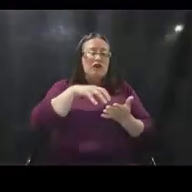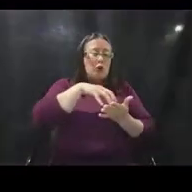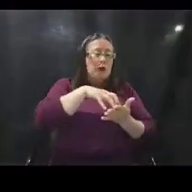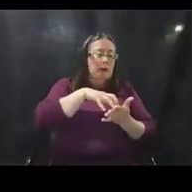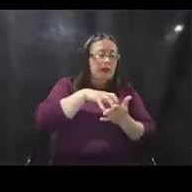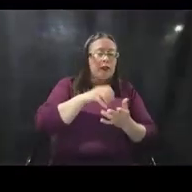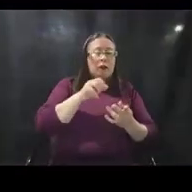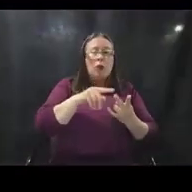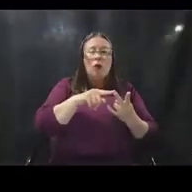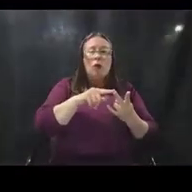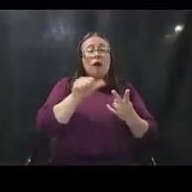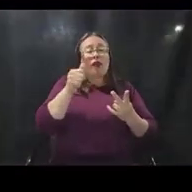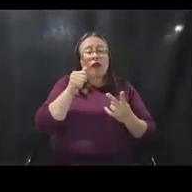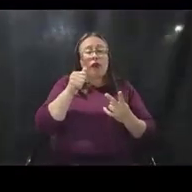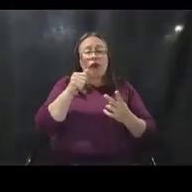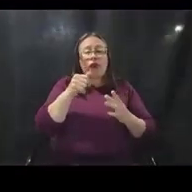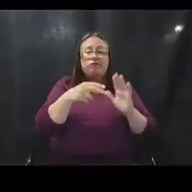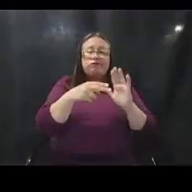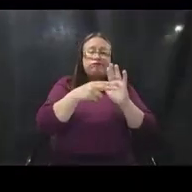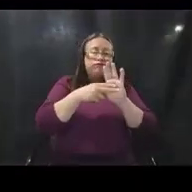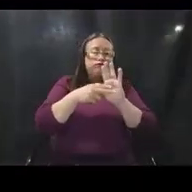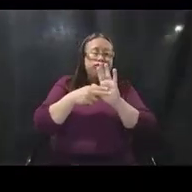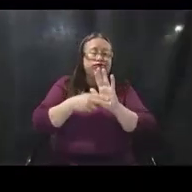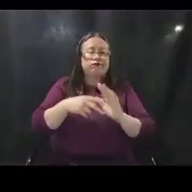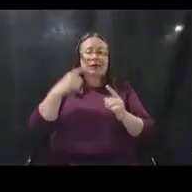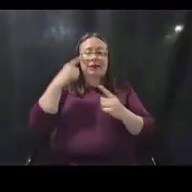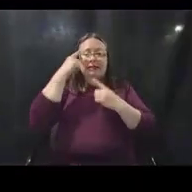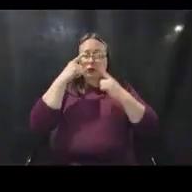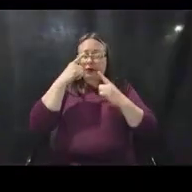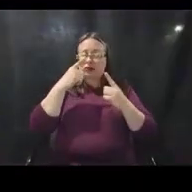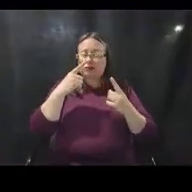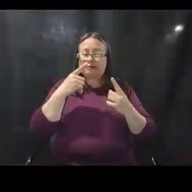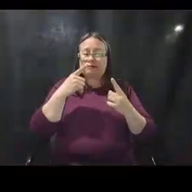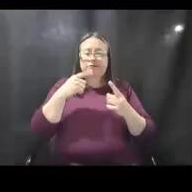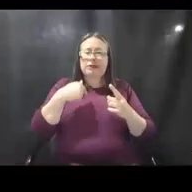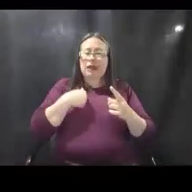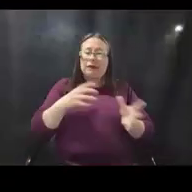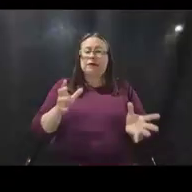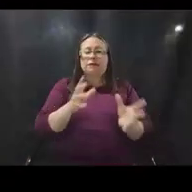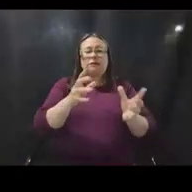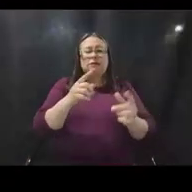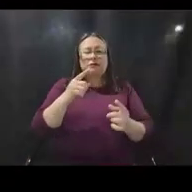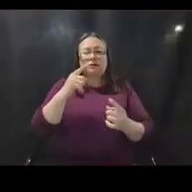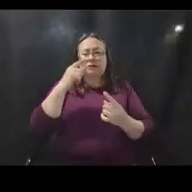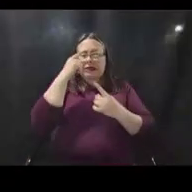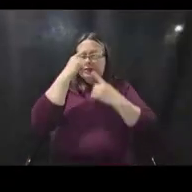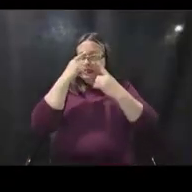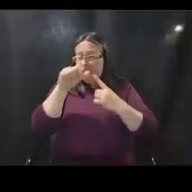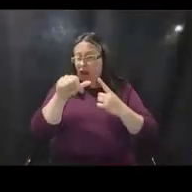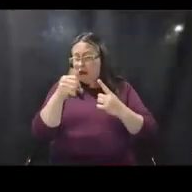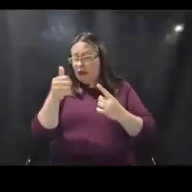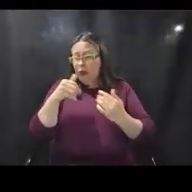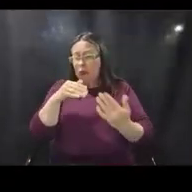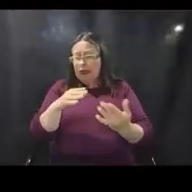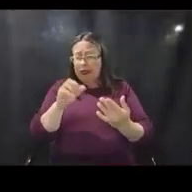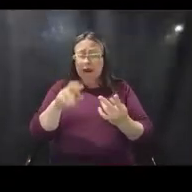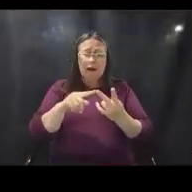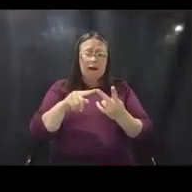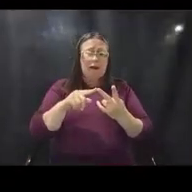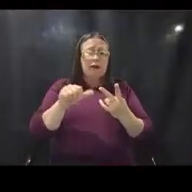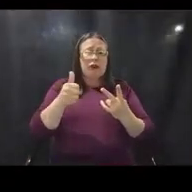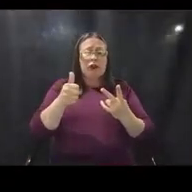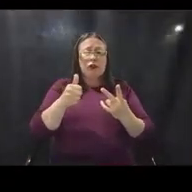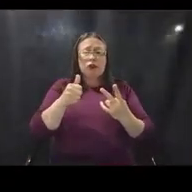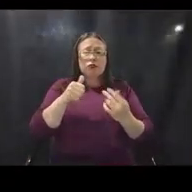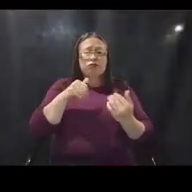or other considerations. So, I would encourage you to consider whether there are other indices or other ways you can